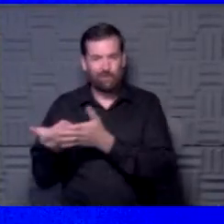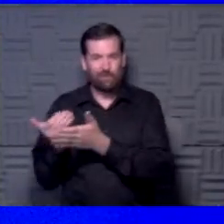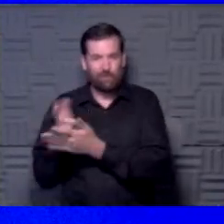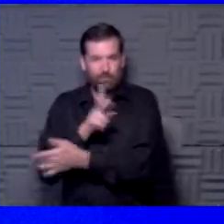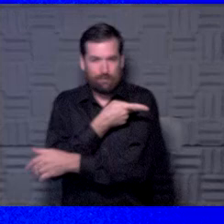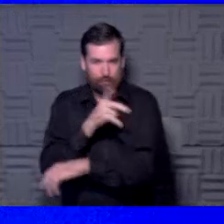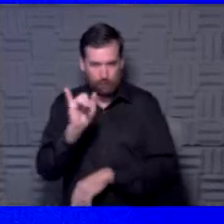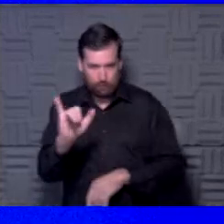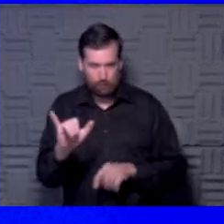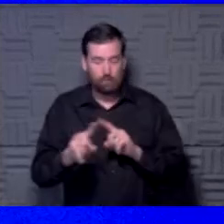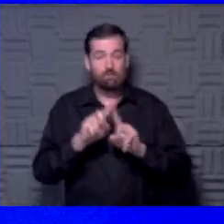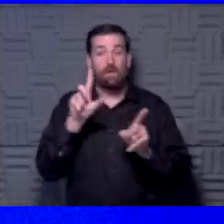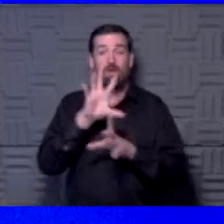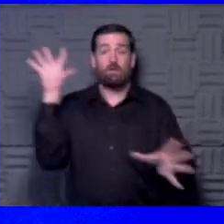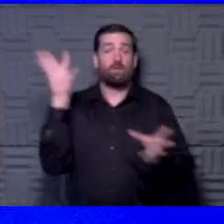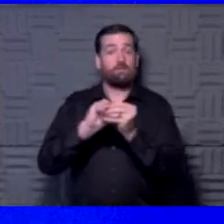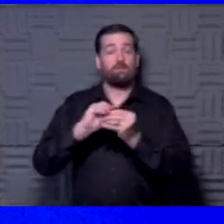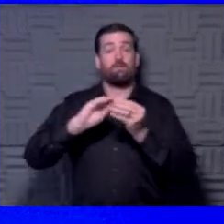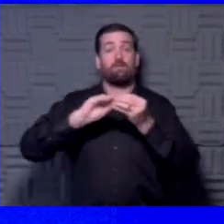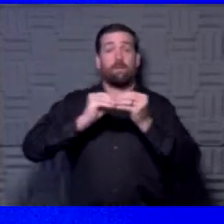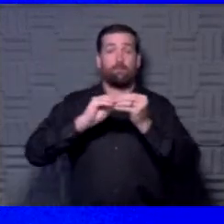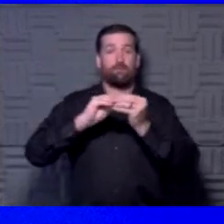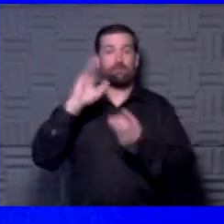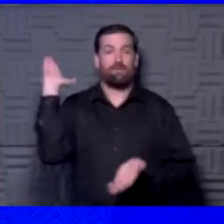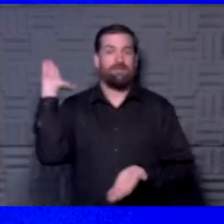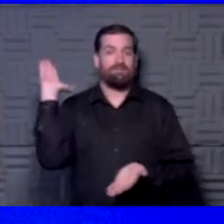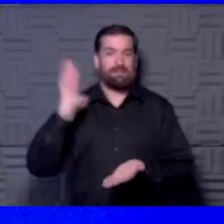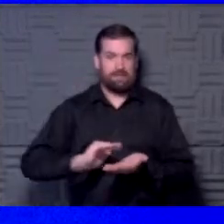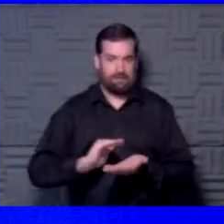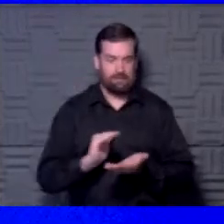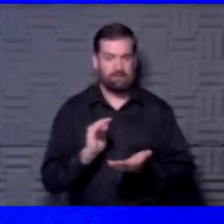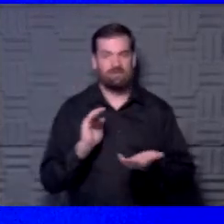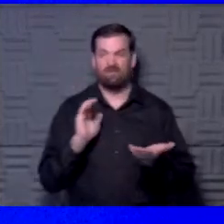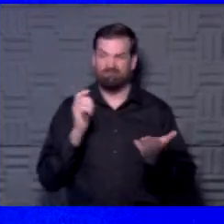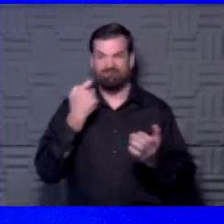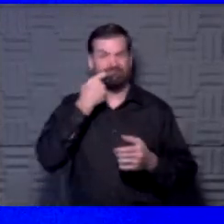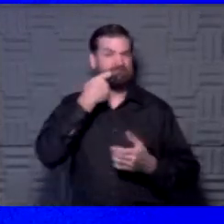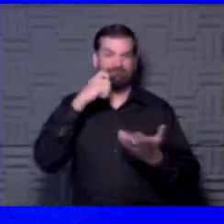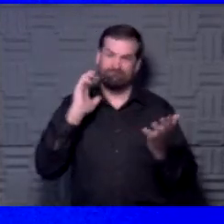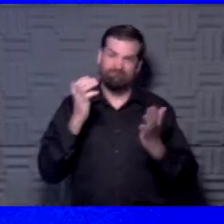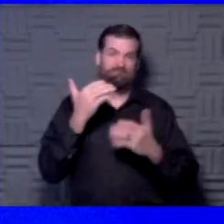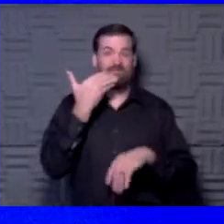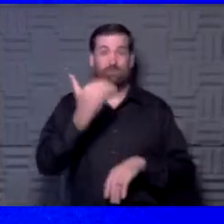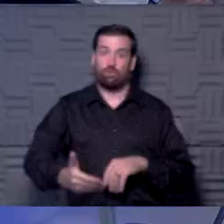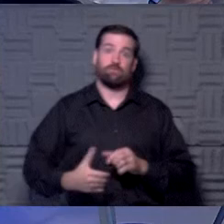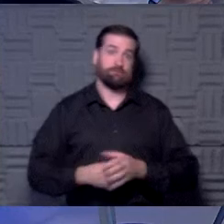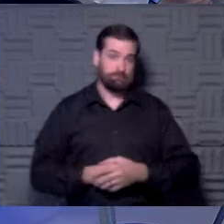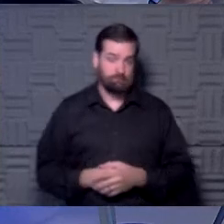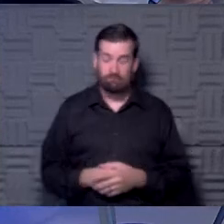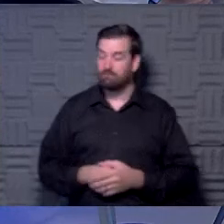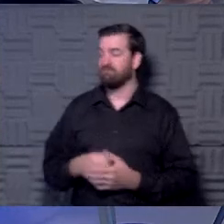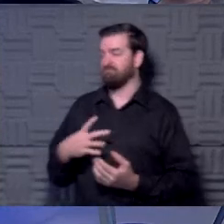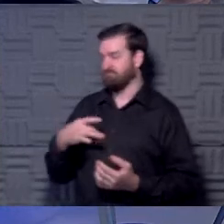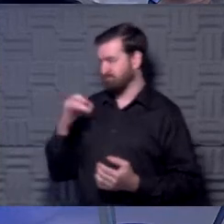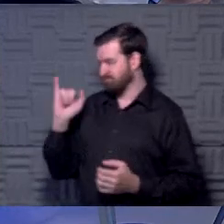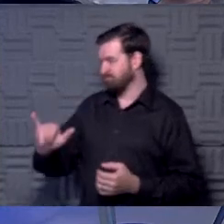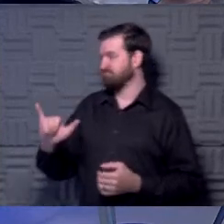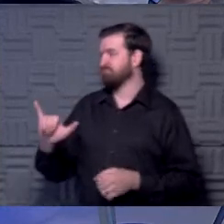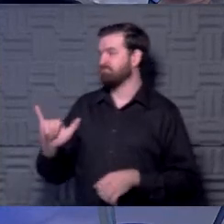that time. But overall, the numbers are much lower than they were pretty recently. So that's a very good thing. We do like that.